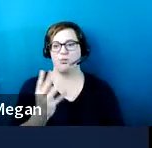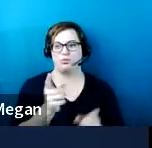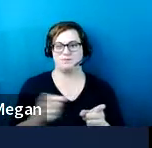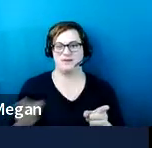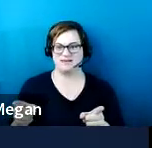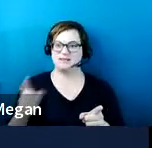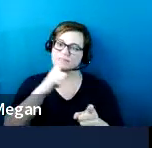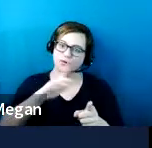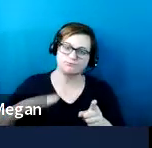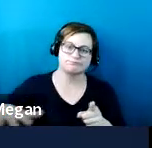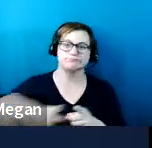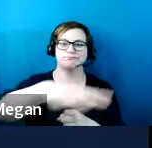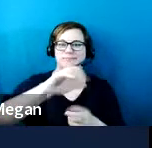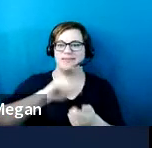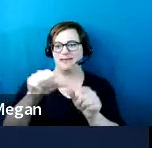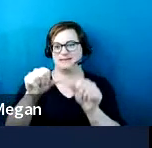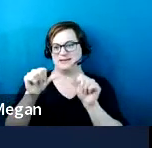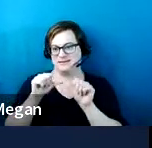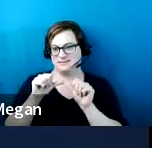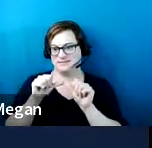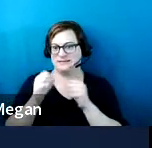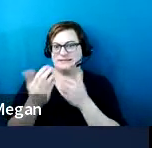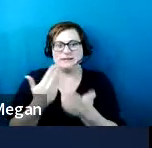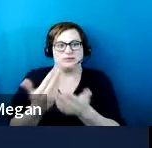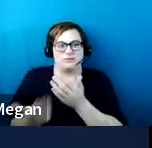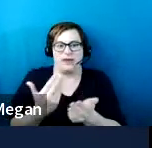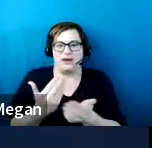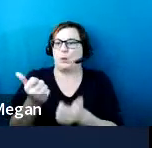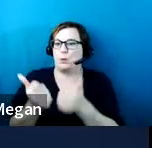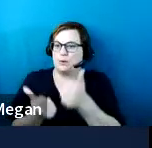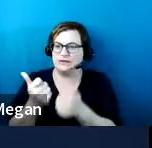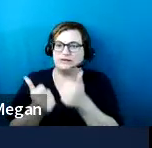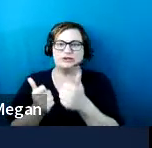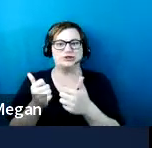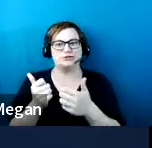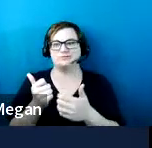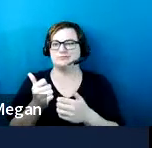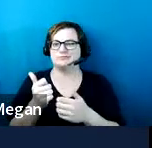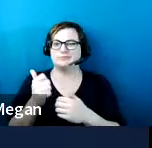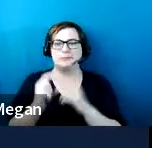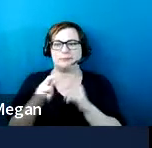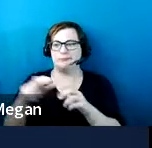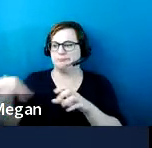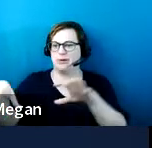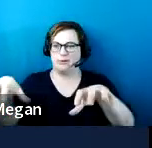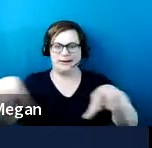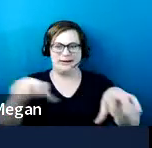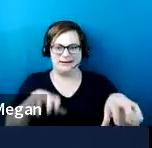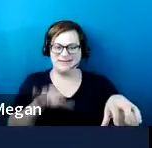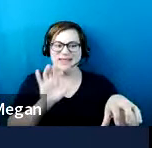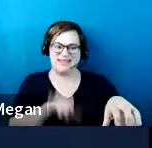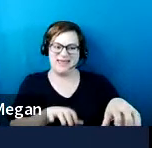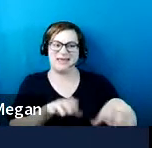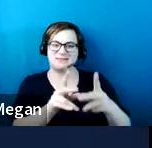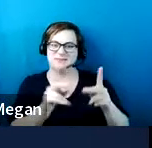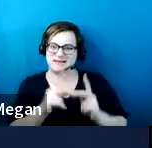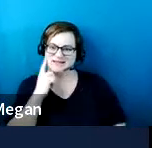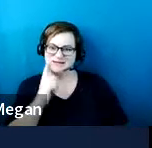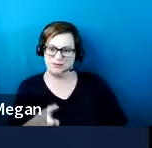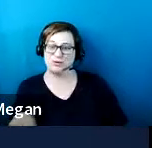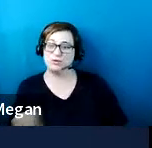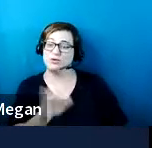site. And that is regardless of which business it may serve. So that four space exception,